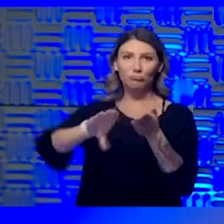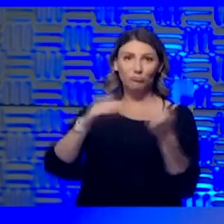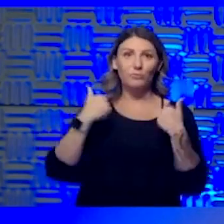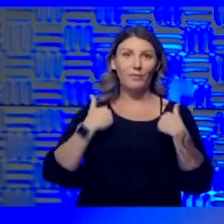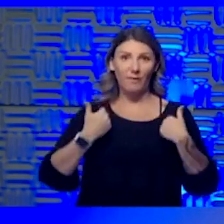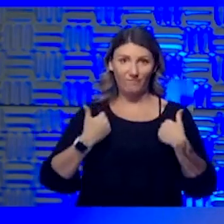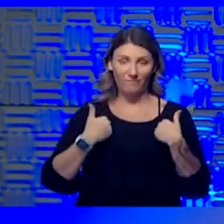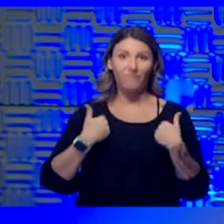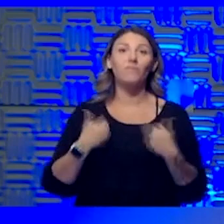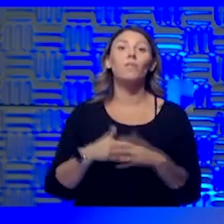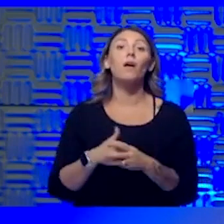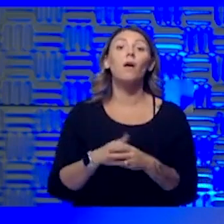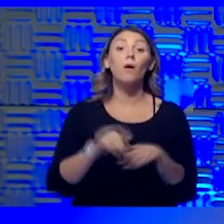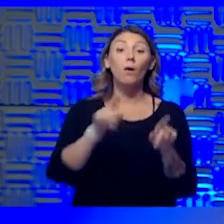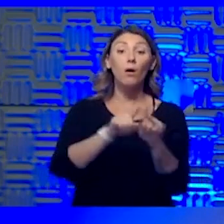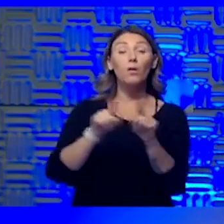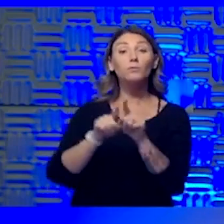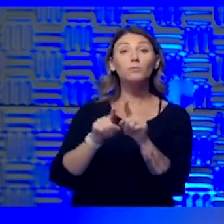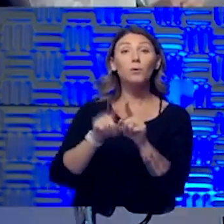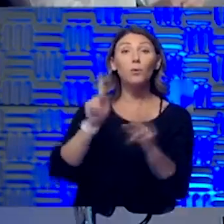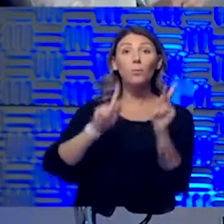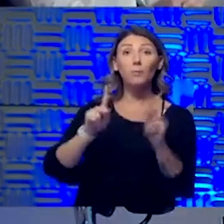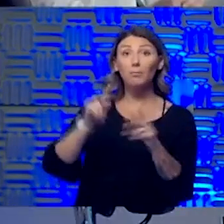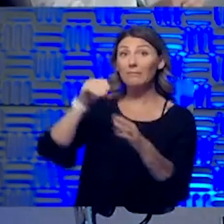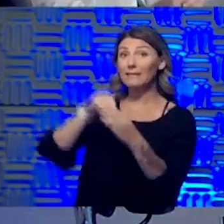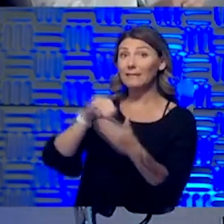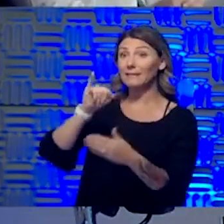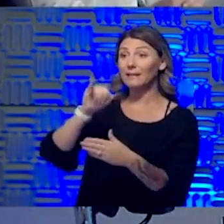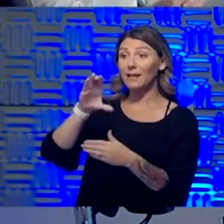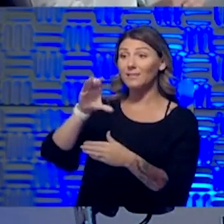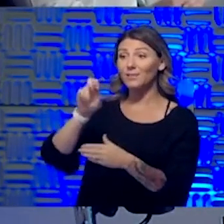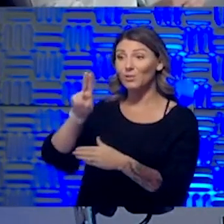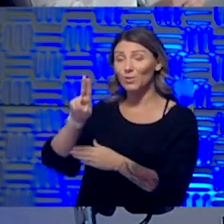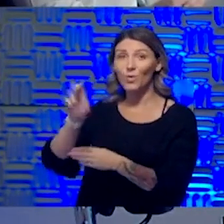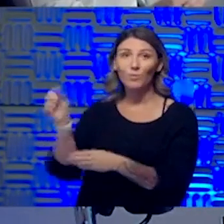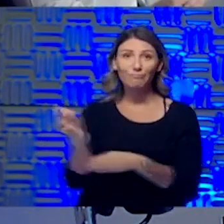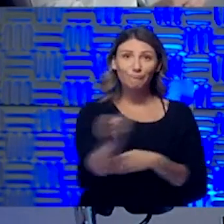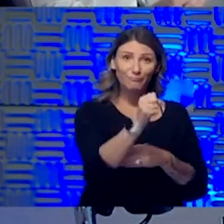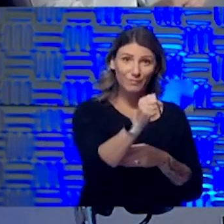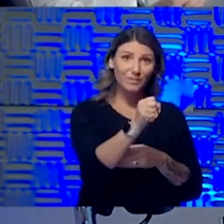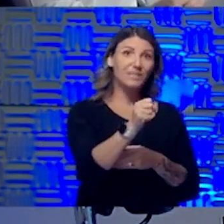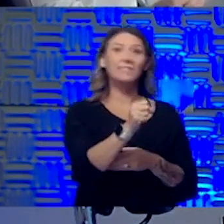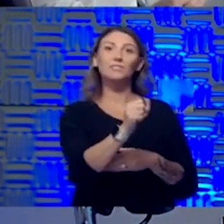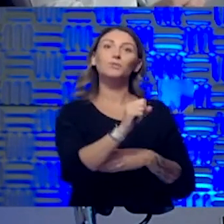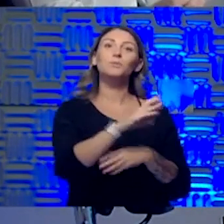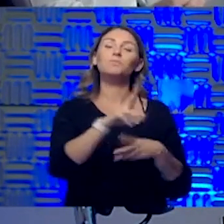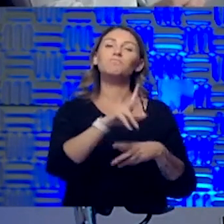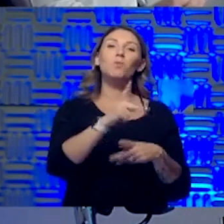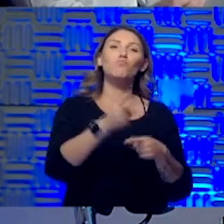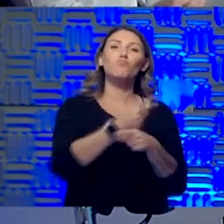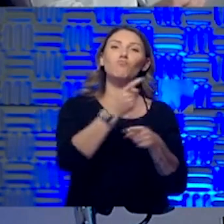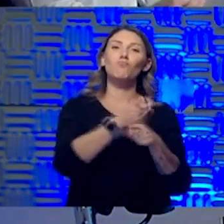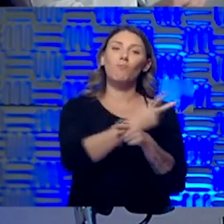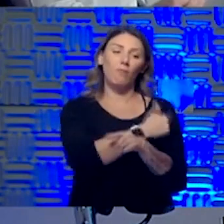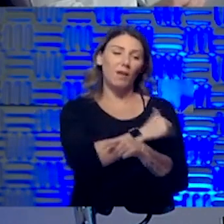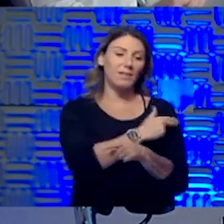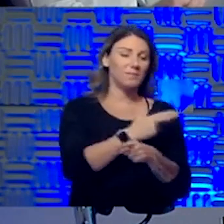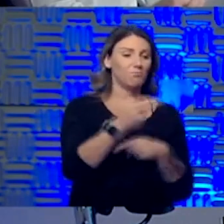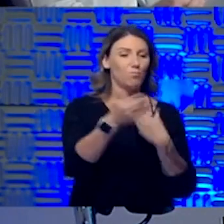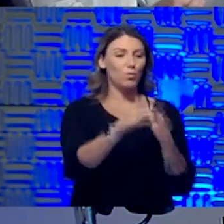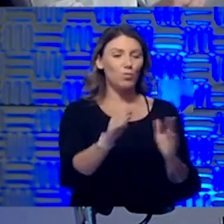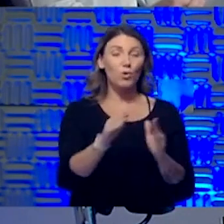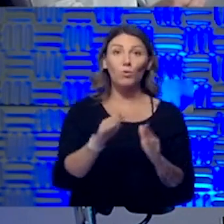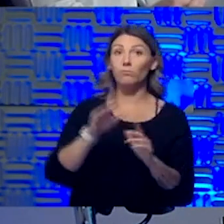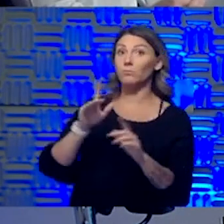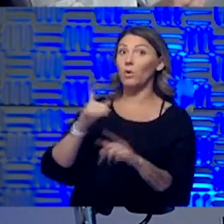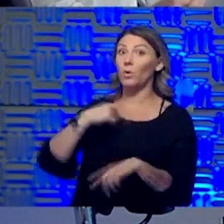people out of the ICU to the regular floor. Which is great. Especially as we look at reopening society, I know we're all anxiously watching